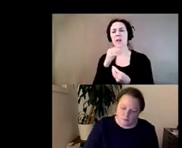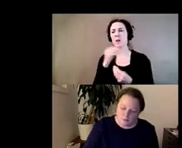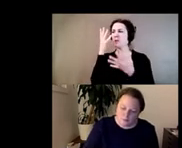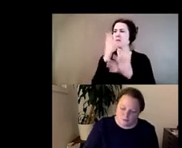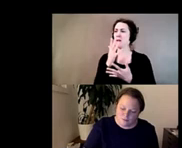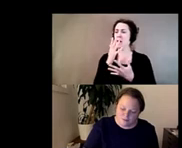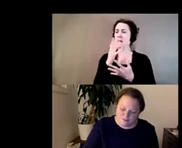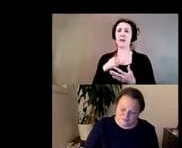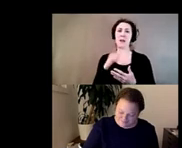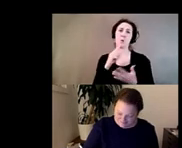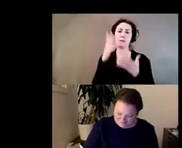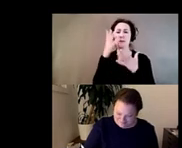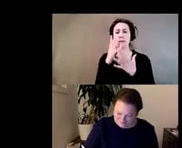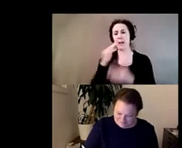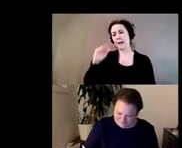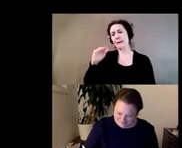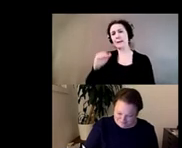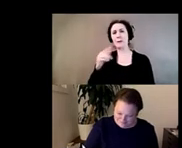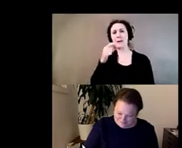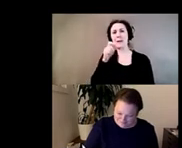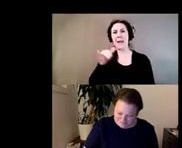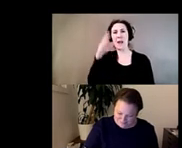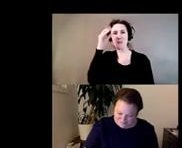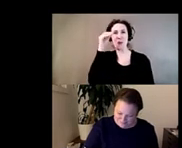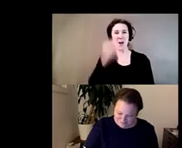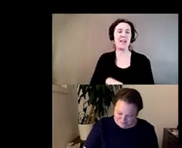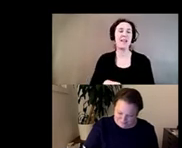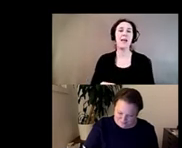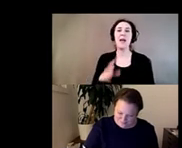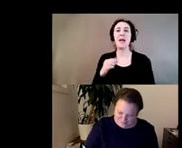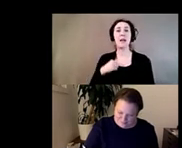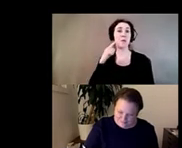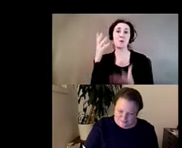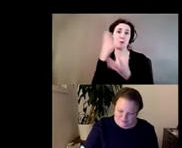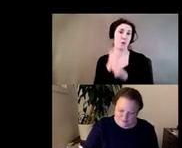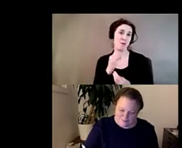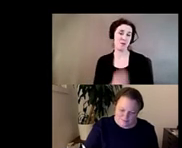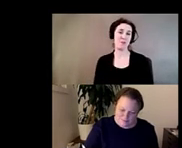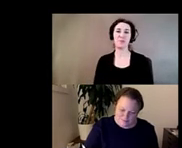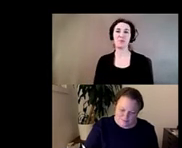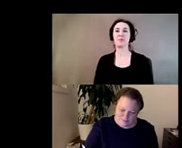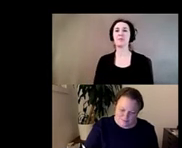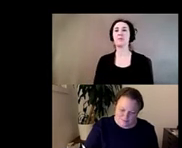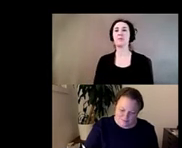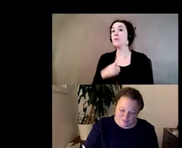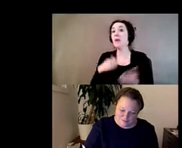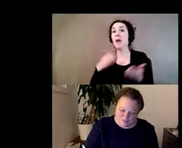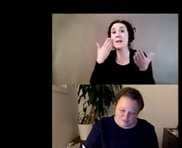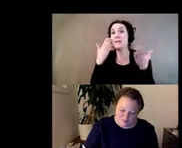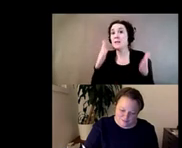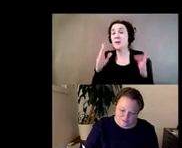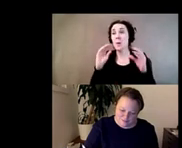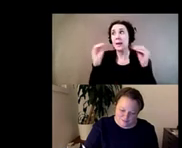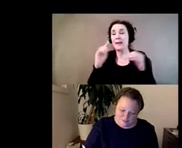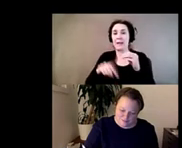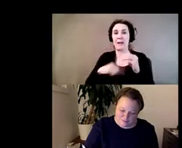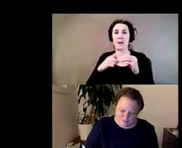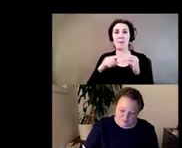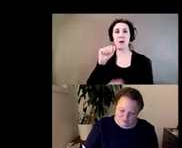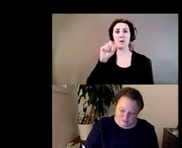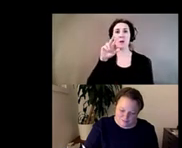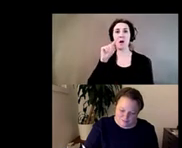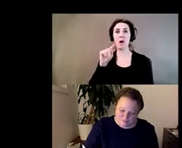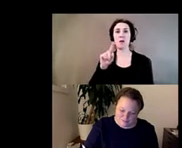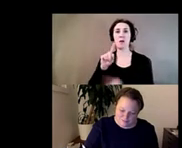little gay boy straight off the plains of colorado and it just i thought it was beautiful and i didn't know anything about art but it seduced